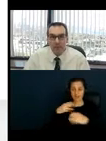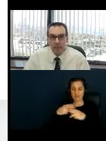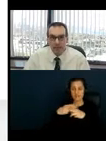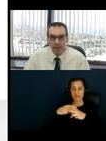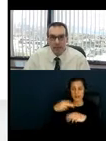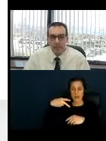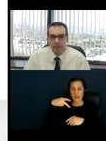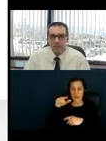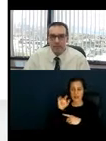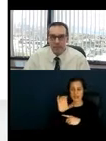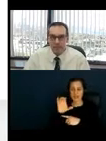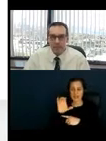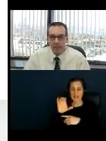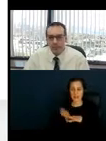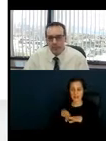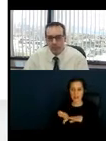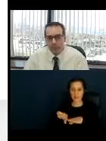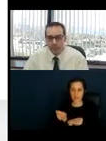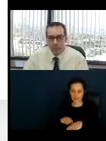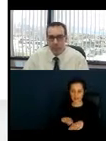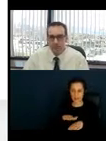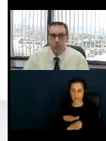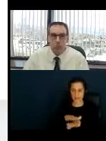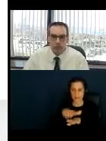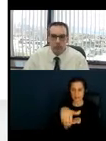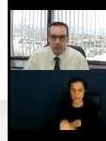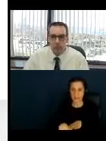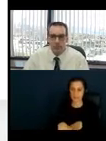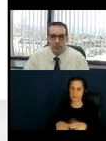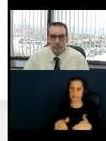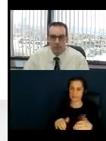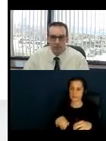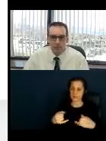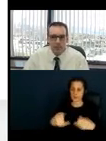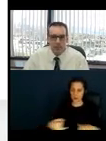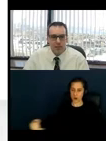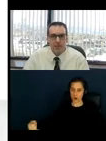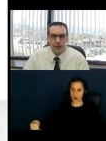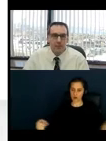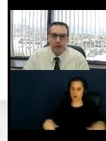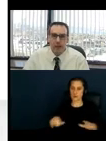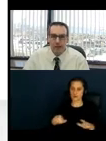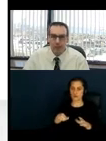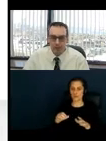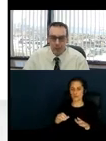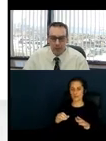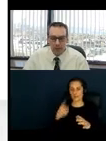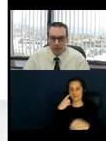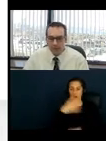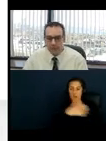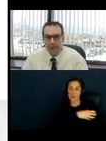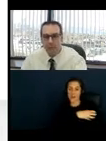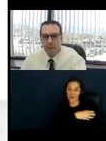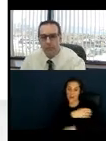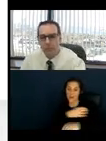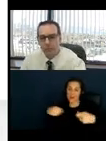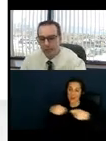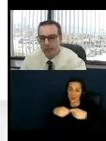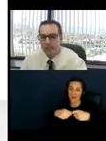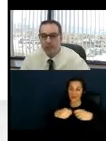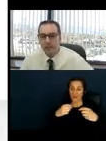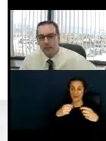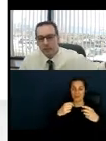that issue. So it provides a stable and a sloped surface over those extension cords that might be powering various items